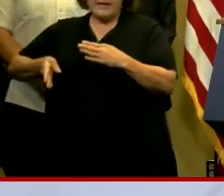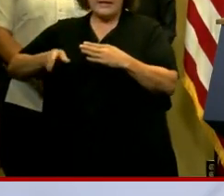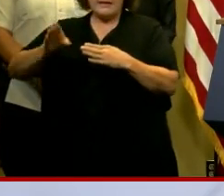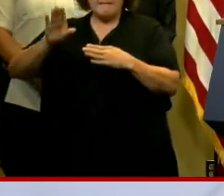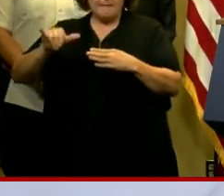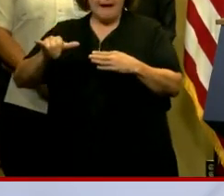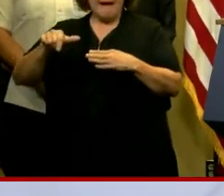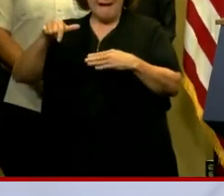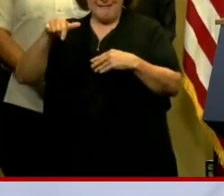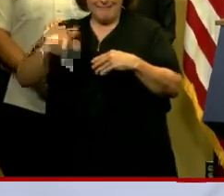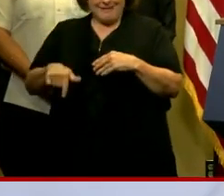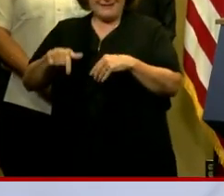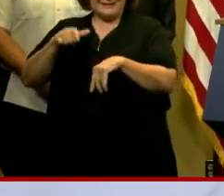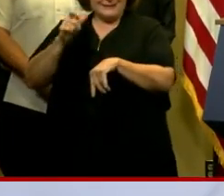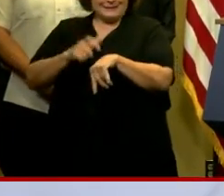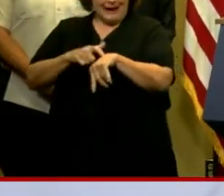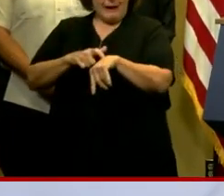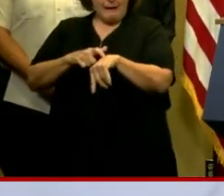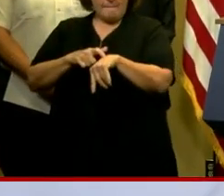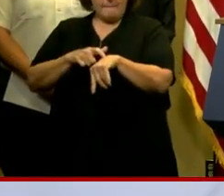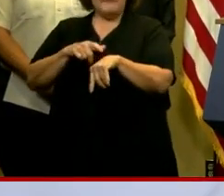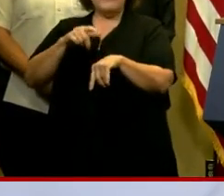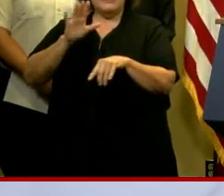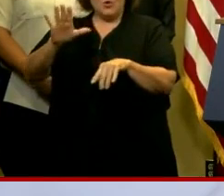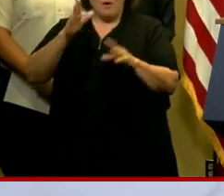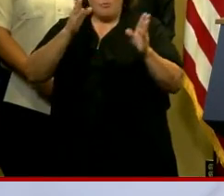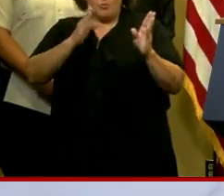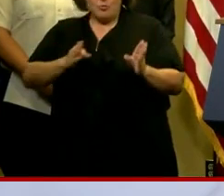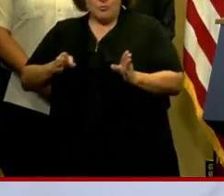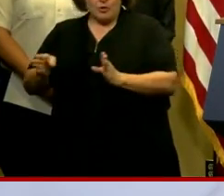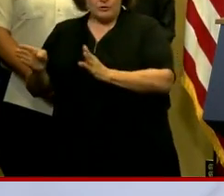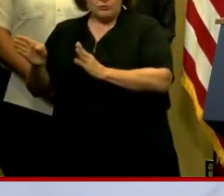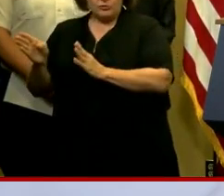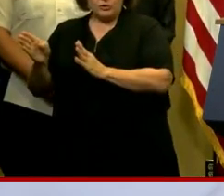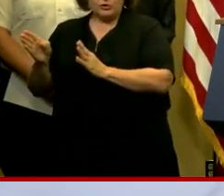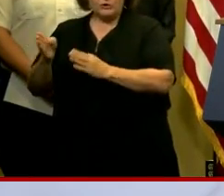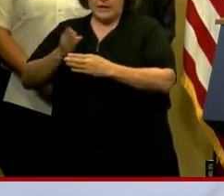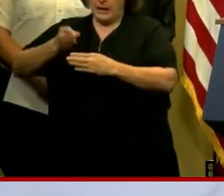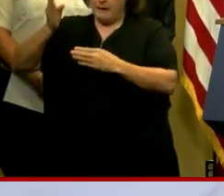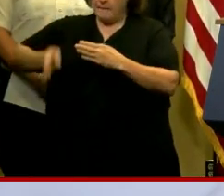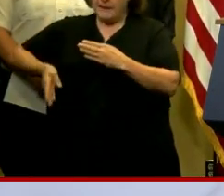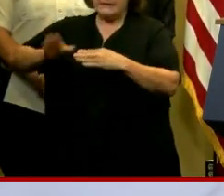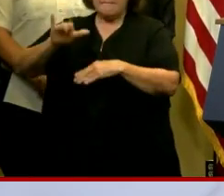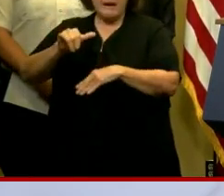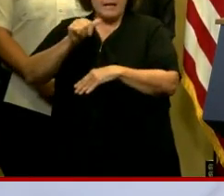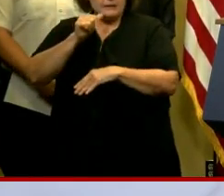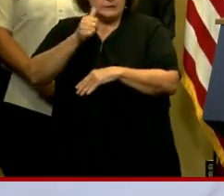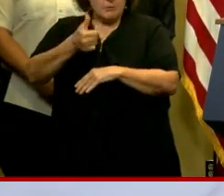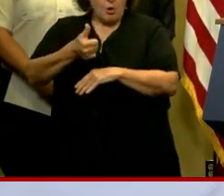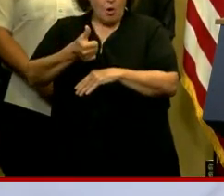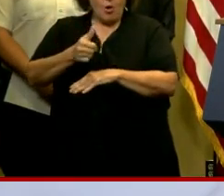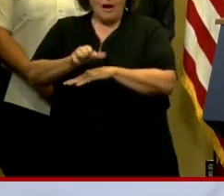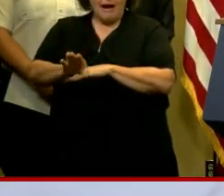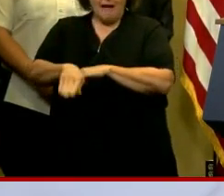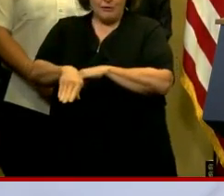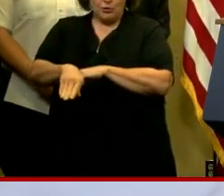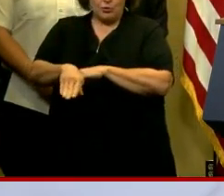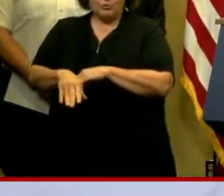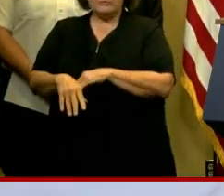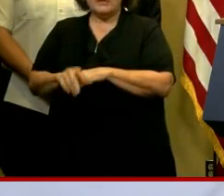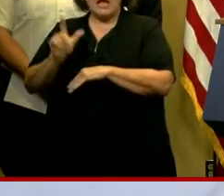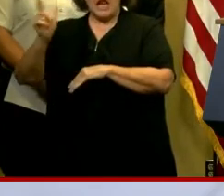this time frame. Again, your preparations completed by tomorrow afternoon,